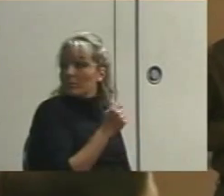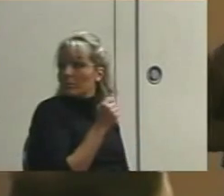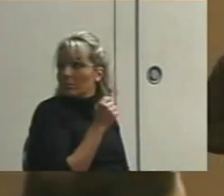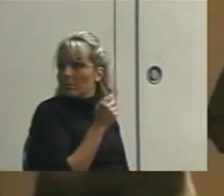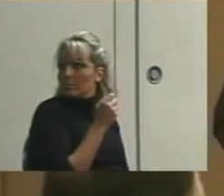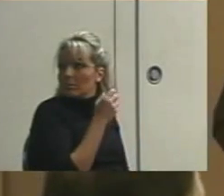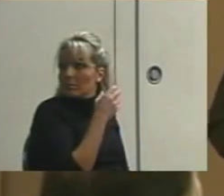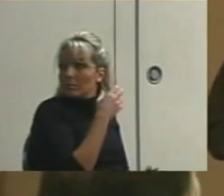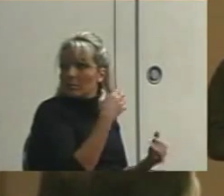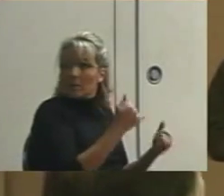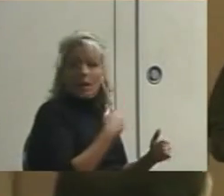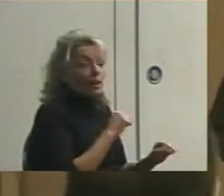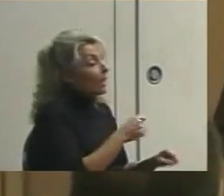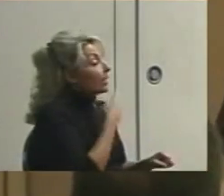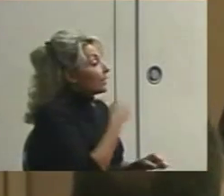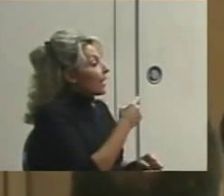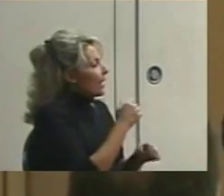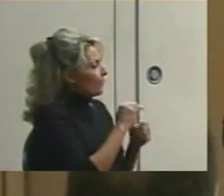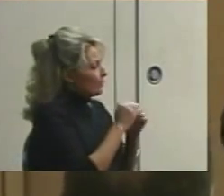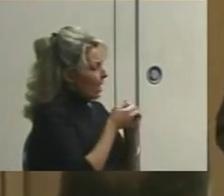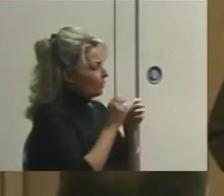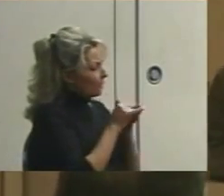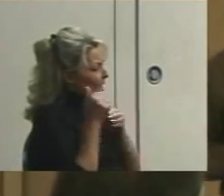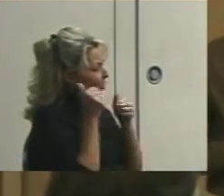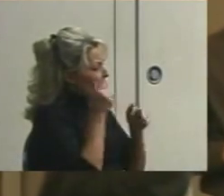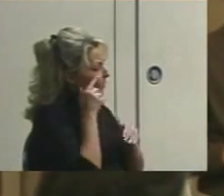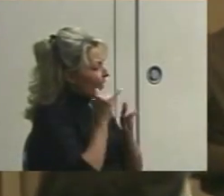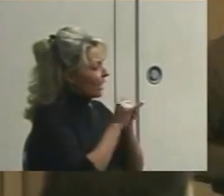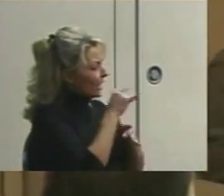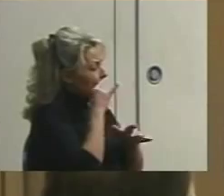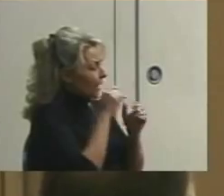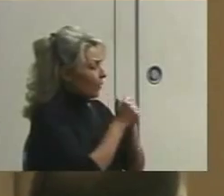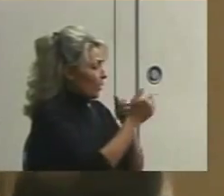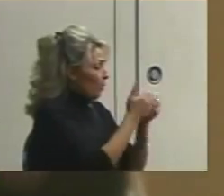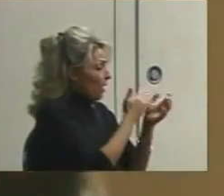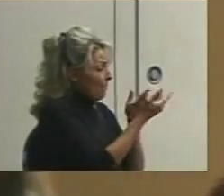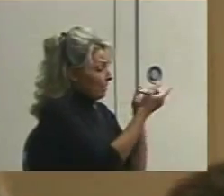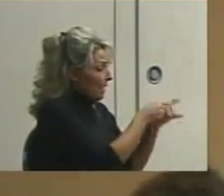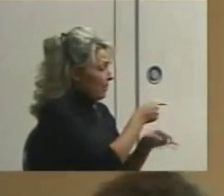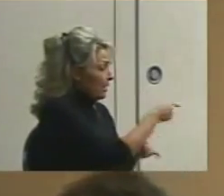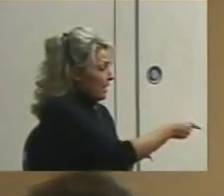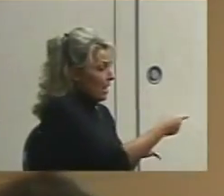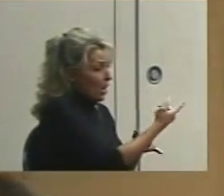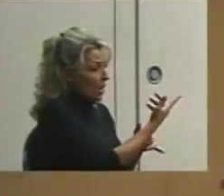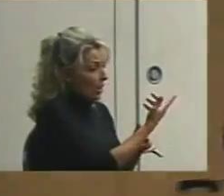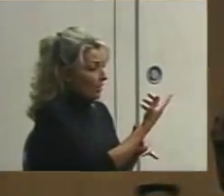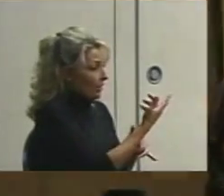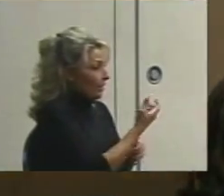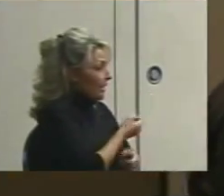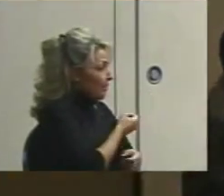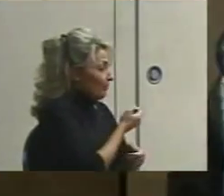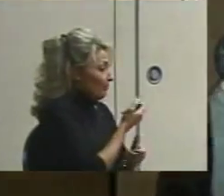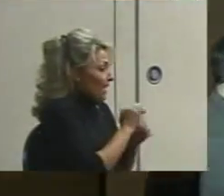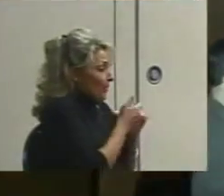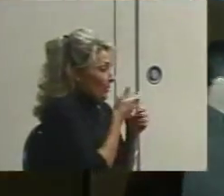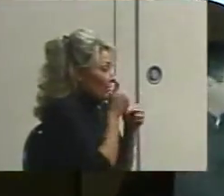Now I can say, if somebody says, how's that going for that kid with whatever that is? This one's talk outs. How's it going?